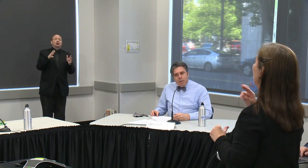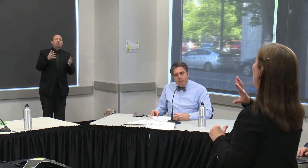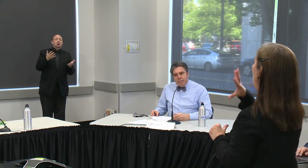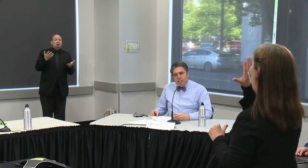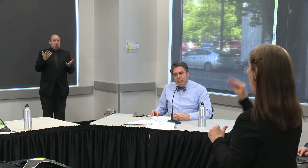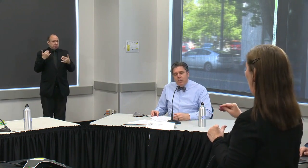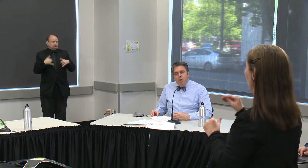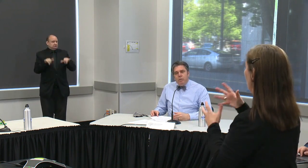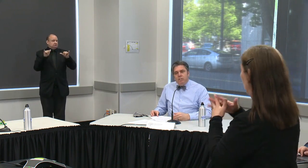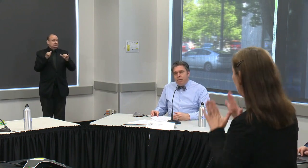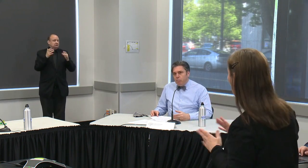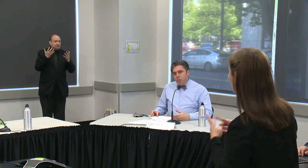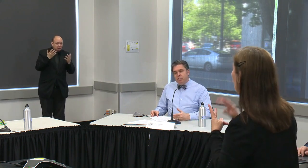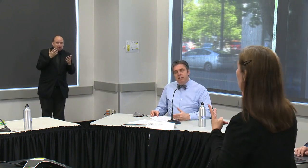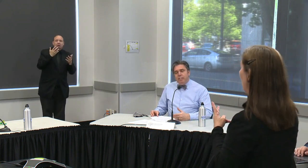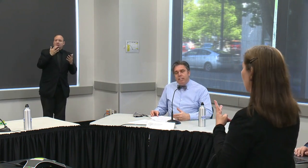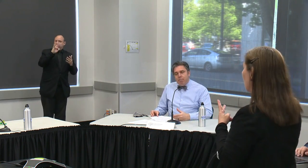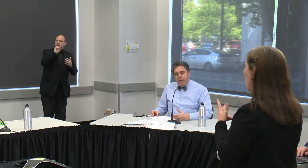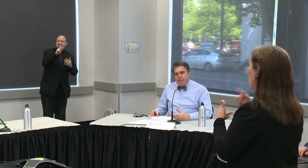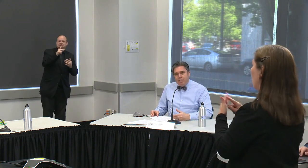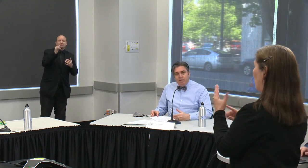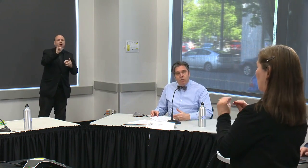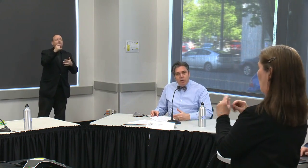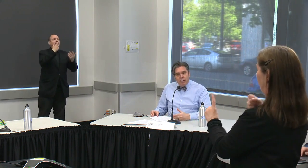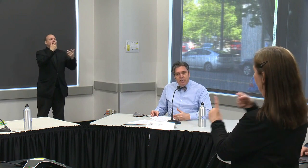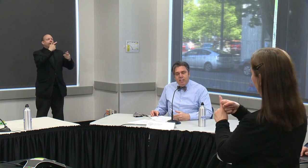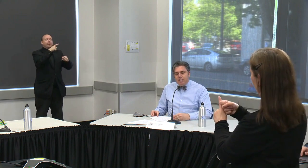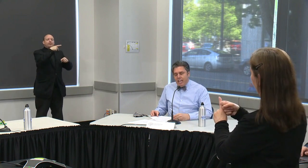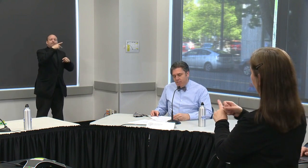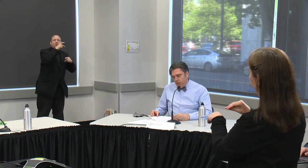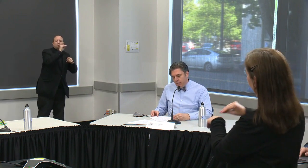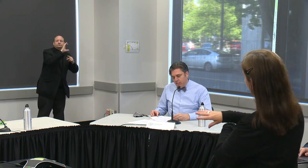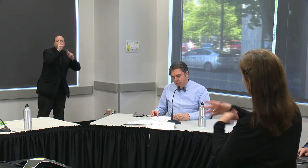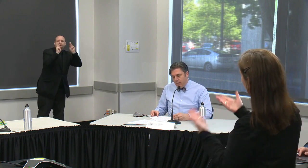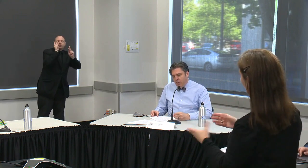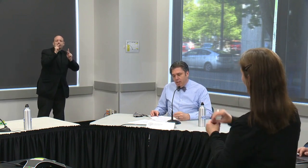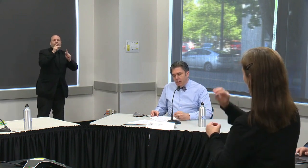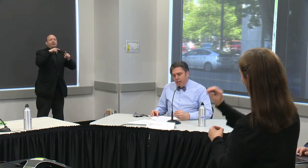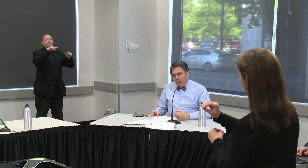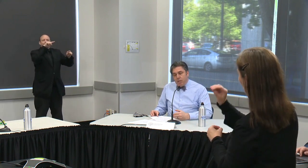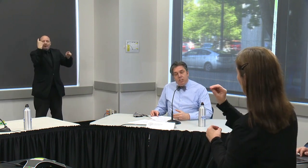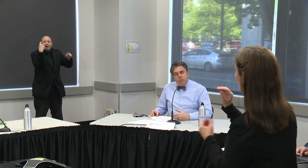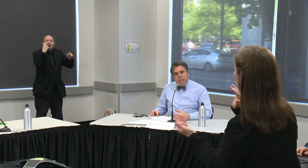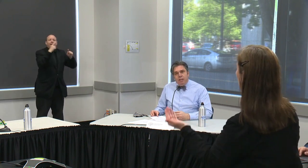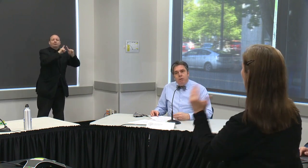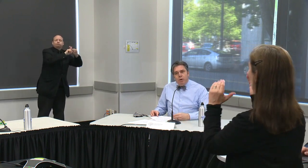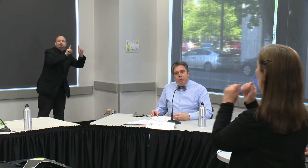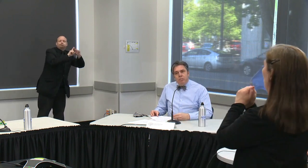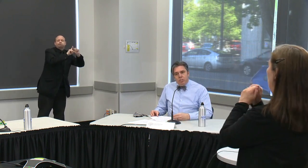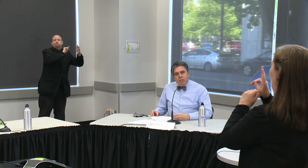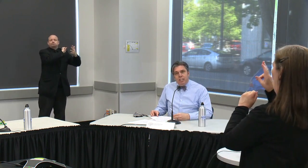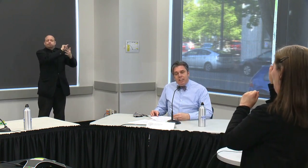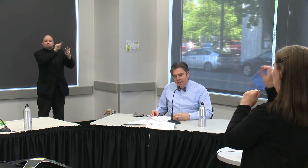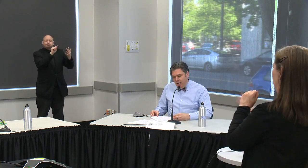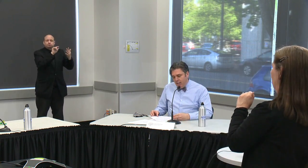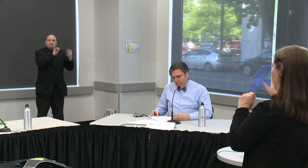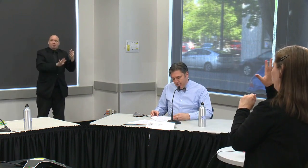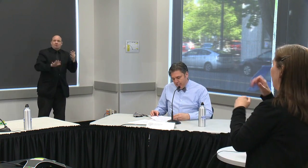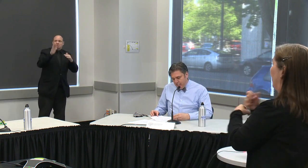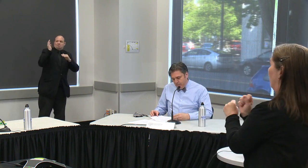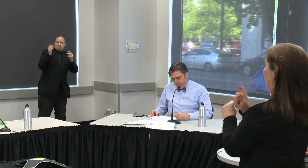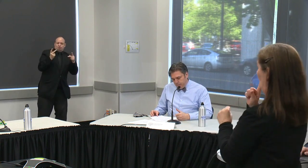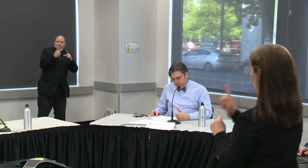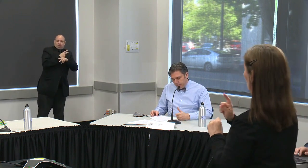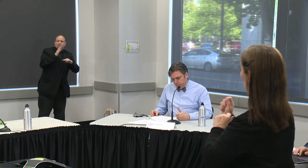latinx population which have been more severely impacted here in oregon as they have across the country and we want to ensure that they